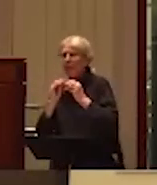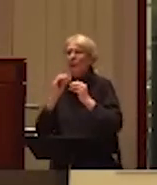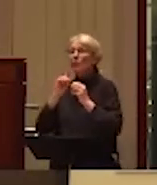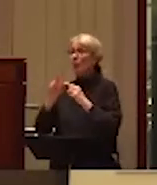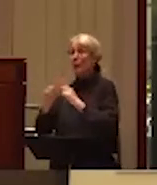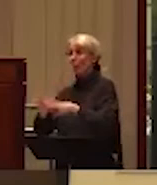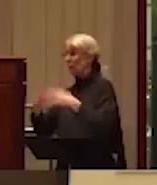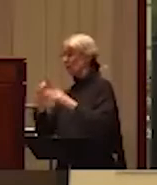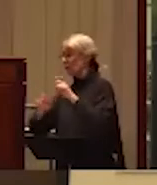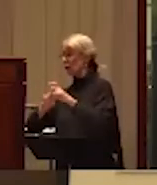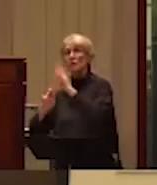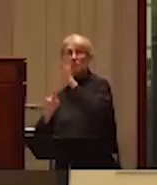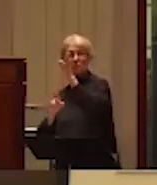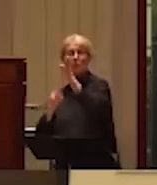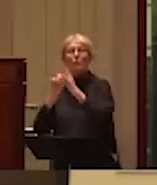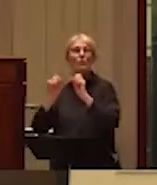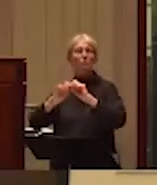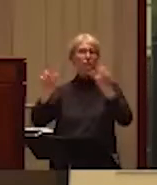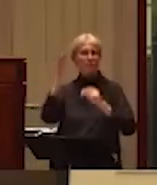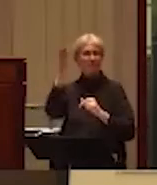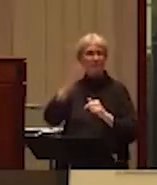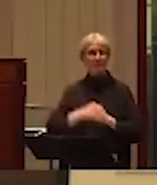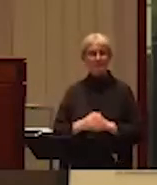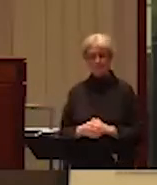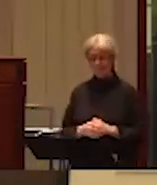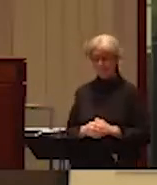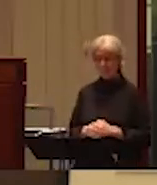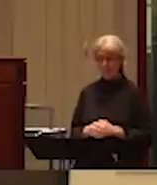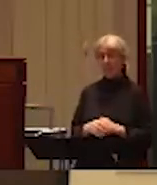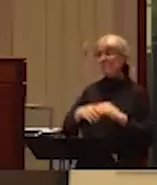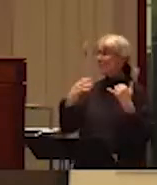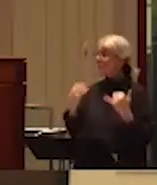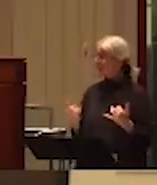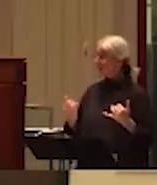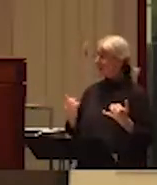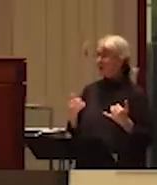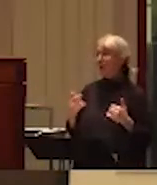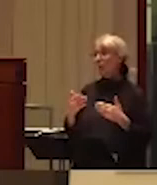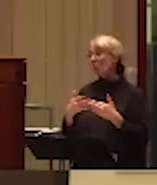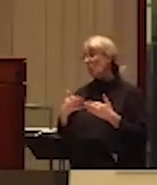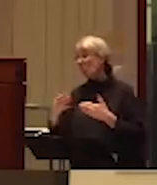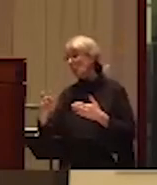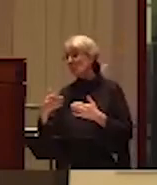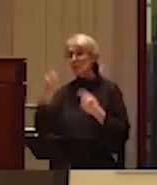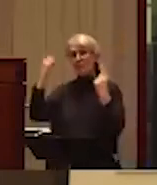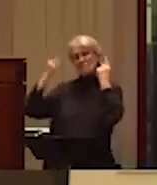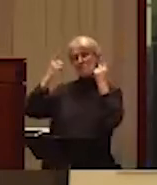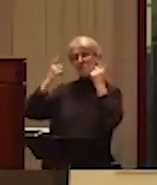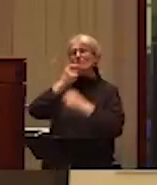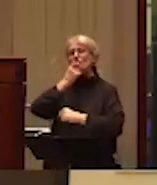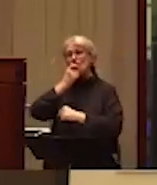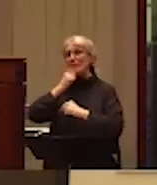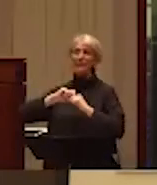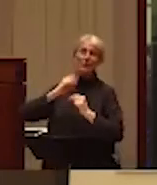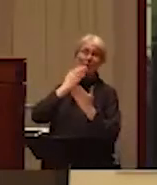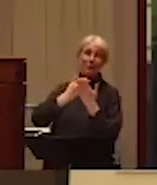remind you of the number. In case between now and then, your appetite to ask questions suddenly shifts. And that would